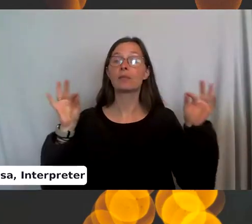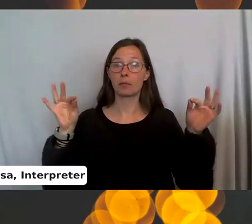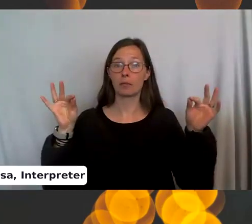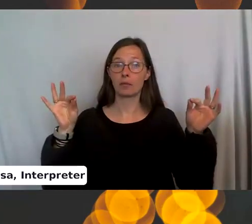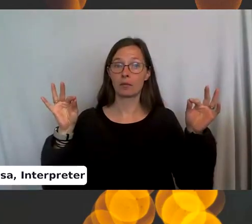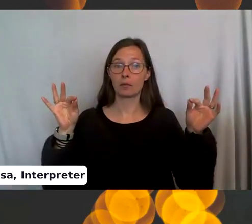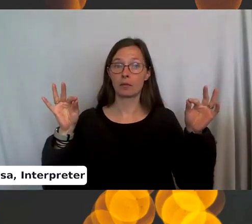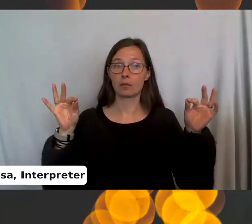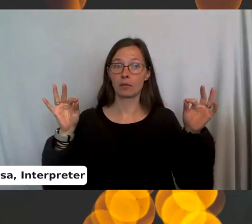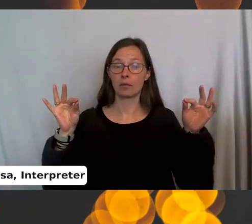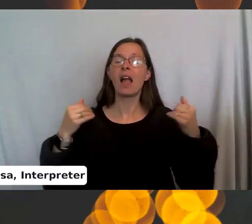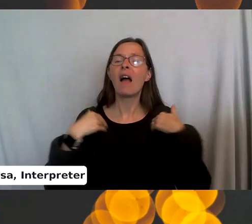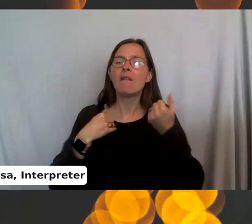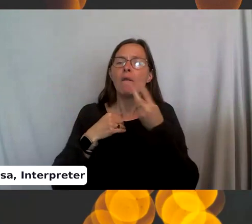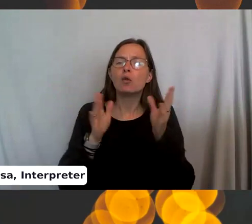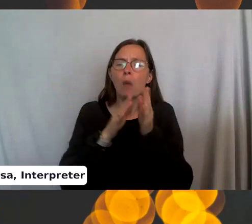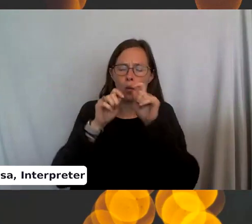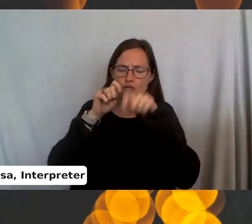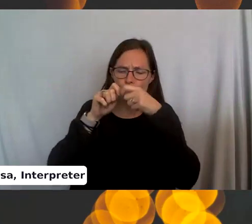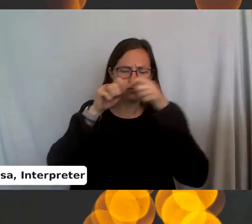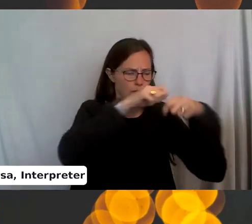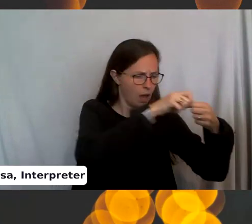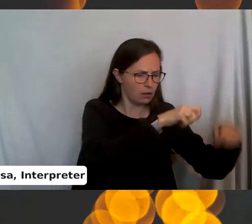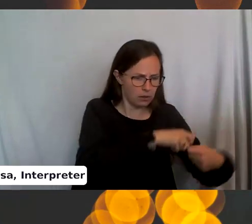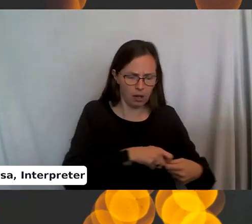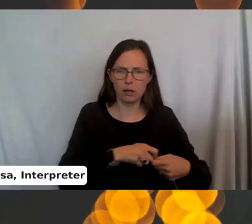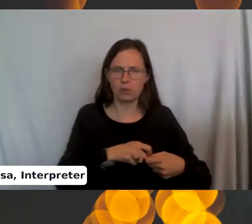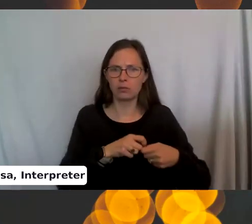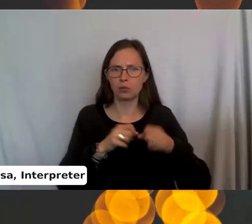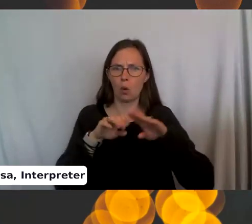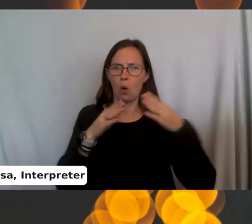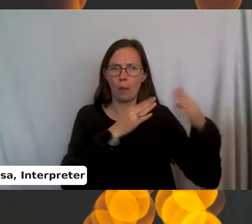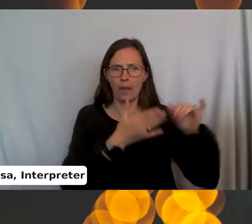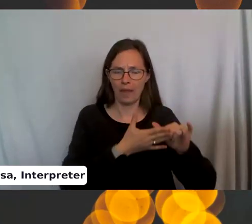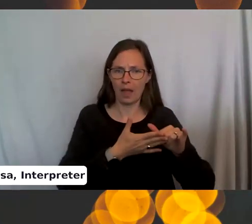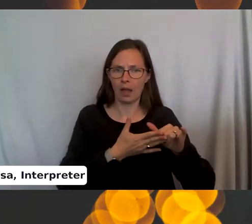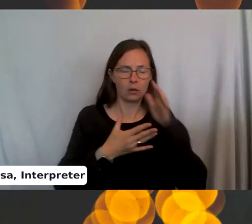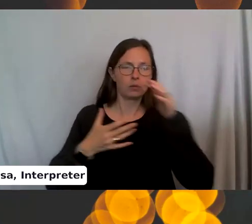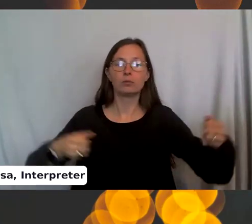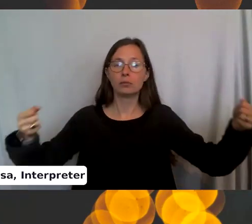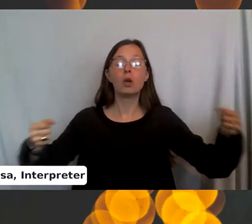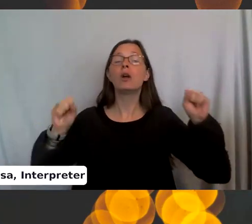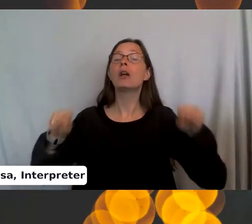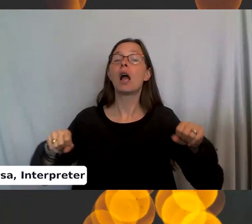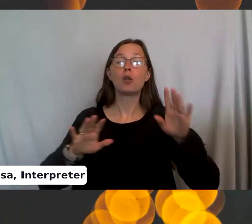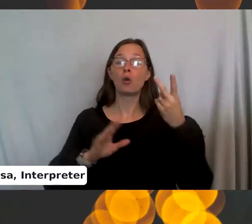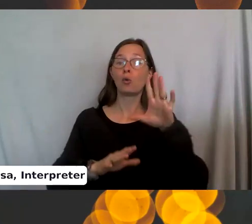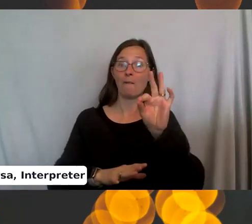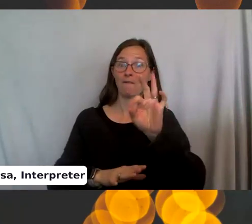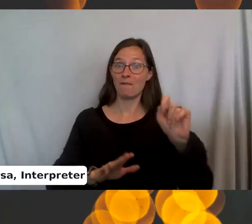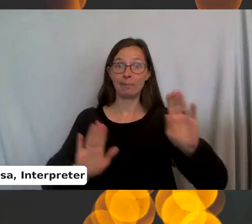untie the little knots and hold it together. And you're going to have either like your over your two feet over the back of a chair,